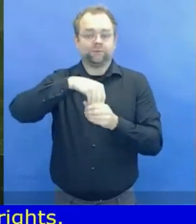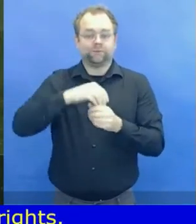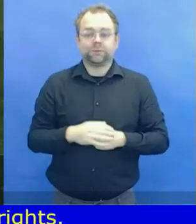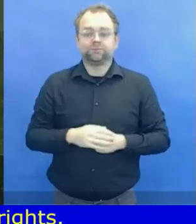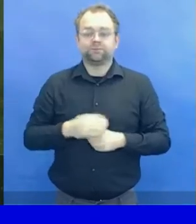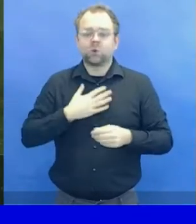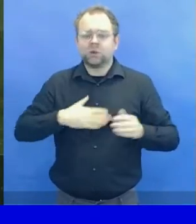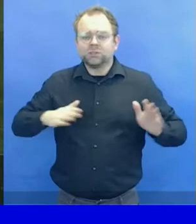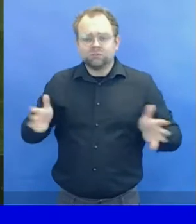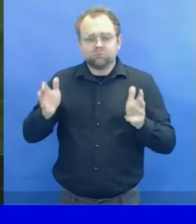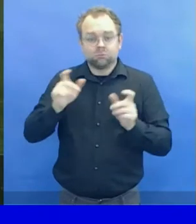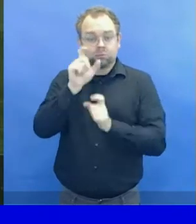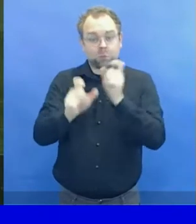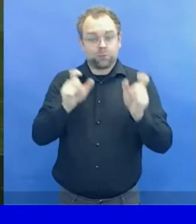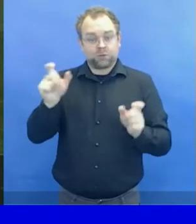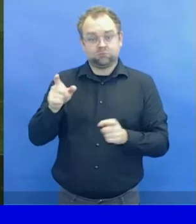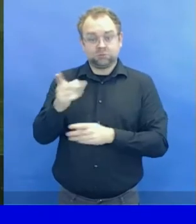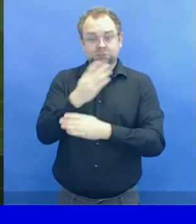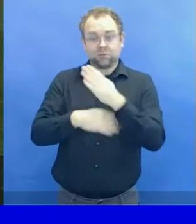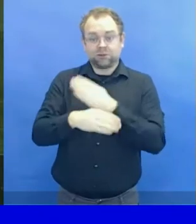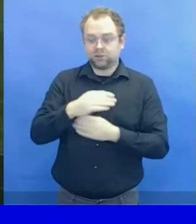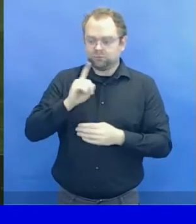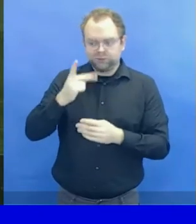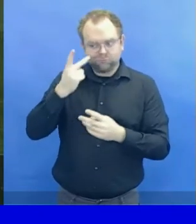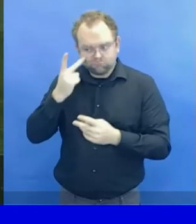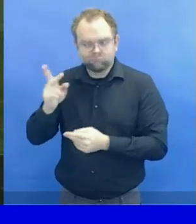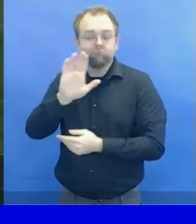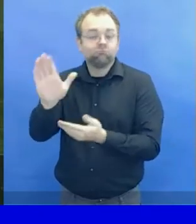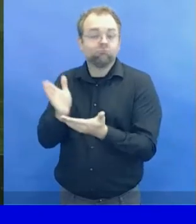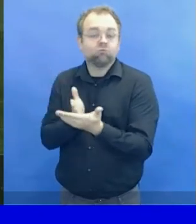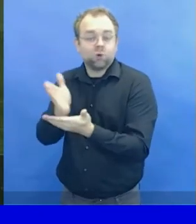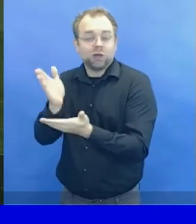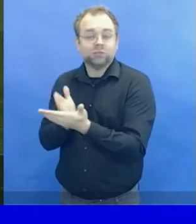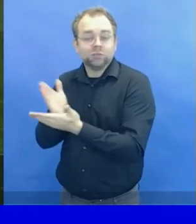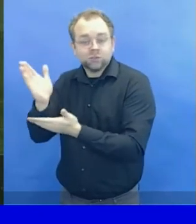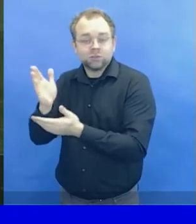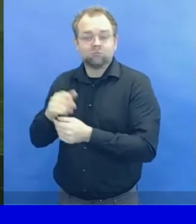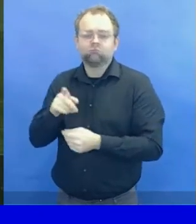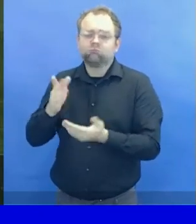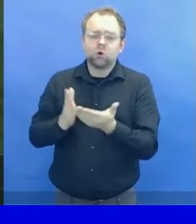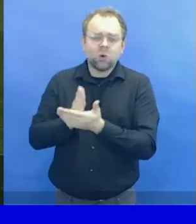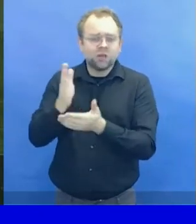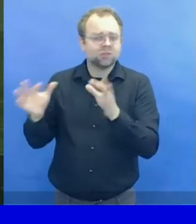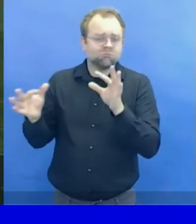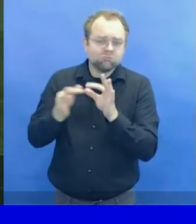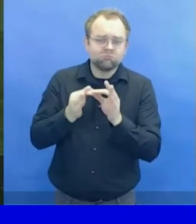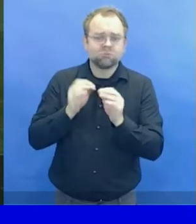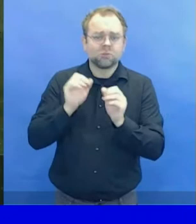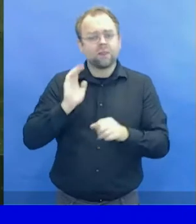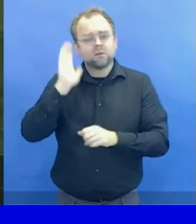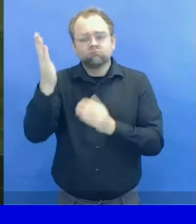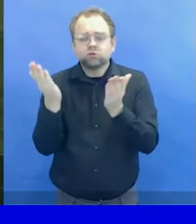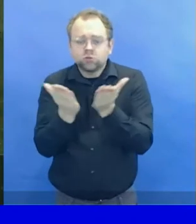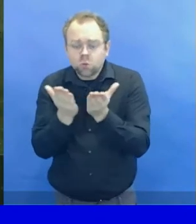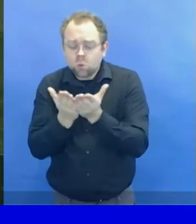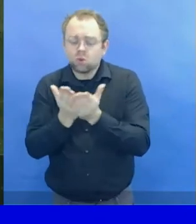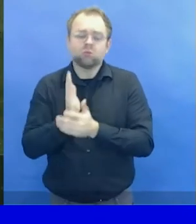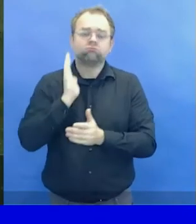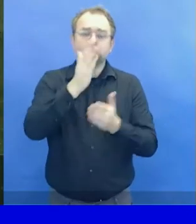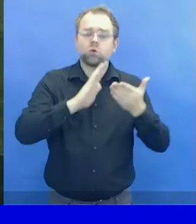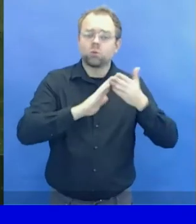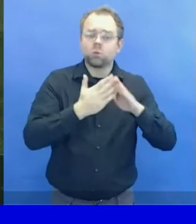to start a family, to engage in political participation, to be able to play sport or to travel and to have decent work.